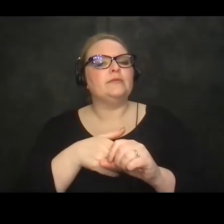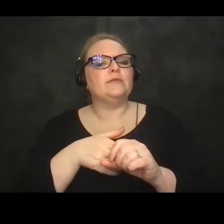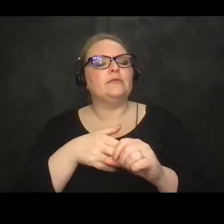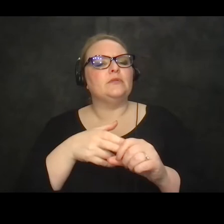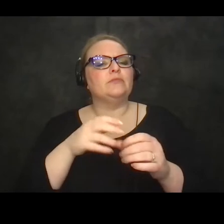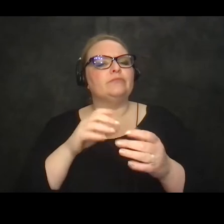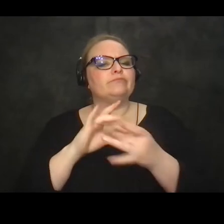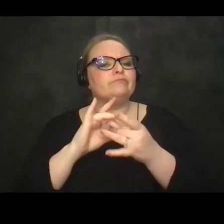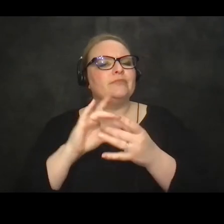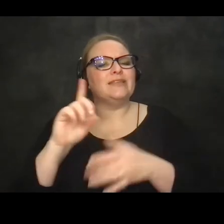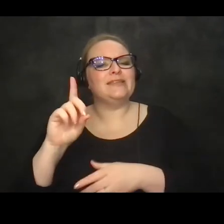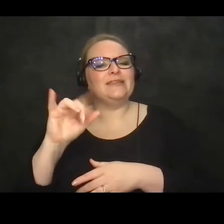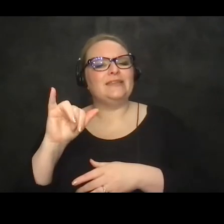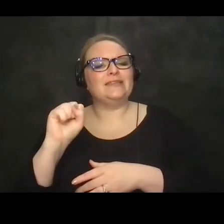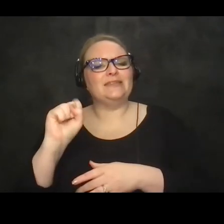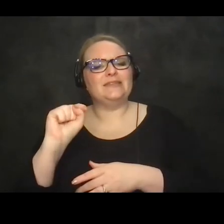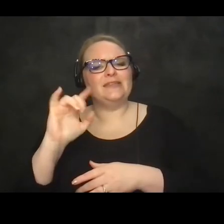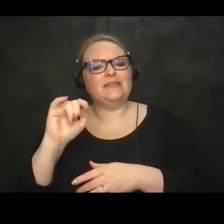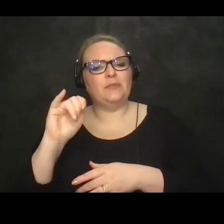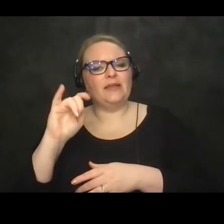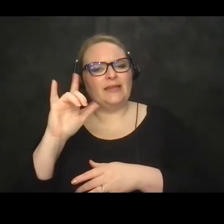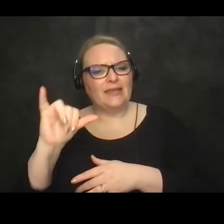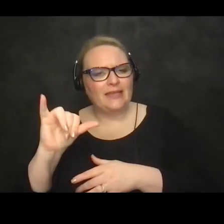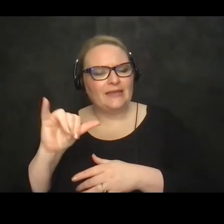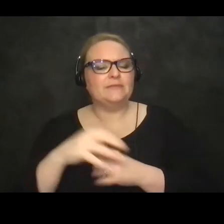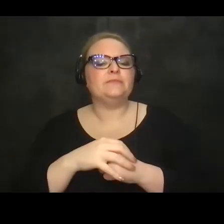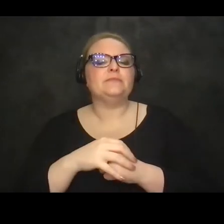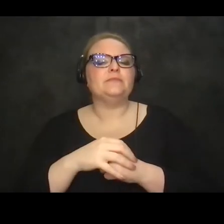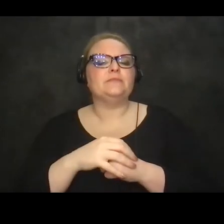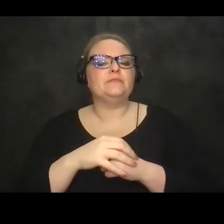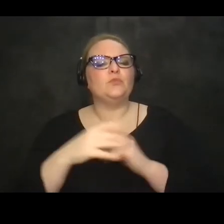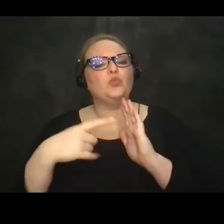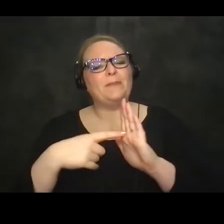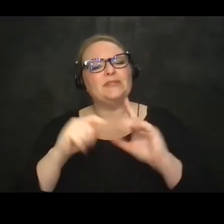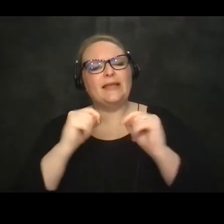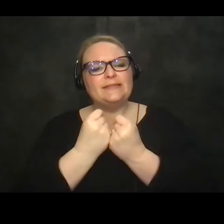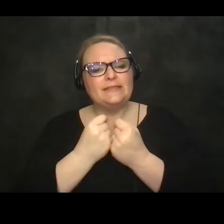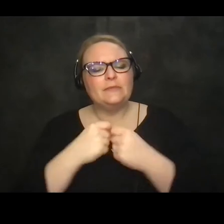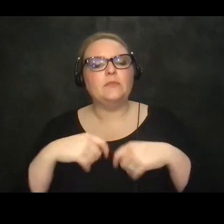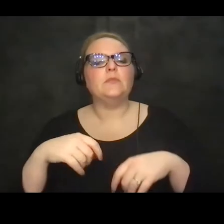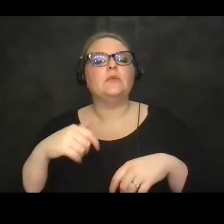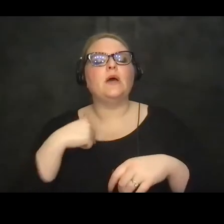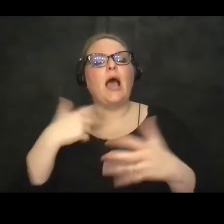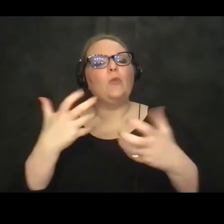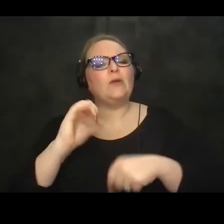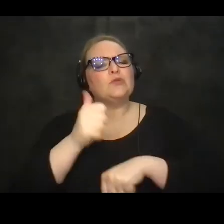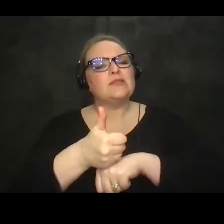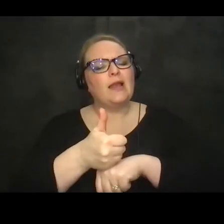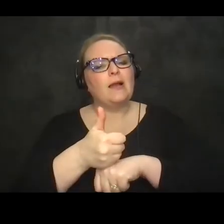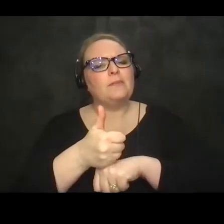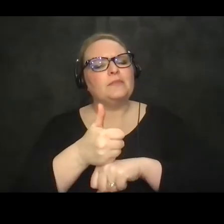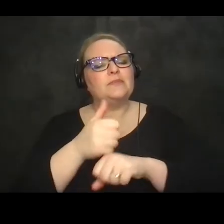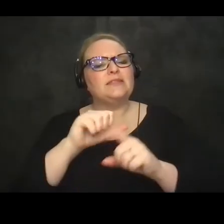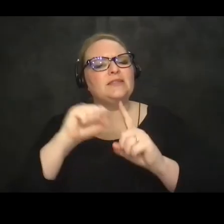uh and uh the team um I really just wanted to set the scene slightly before we